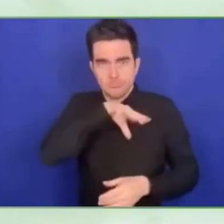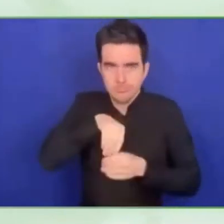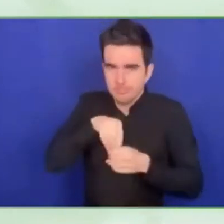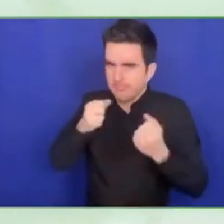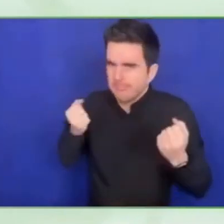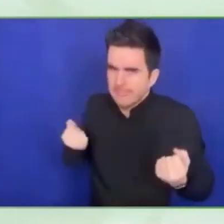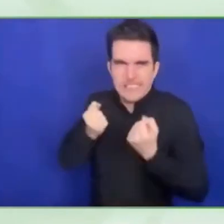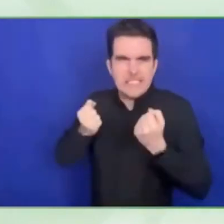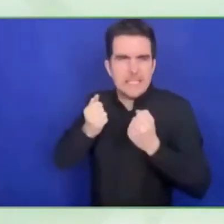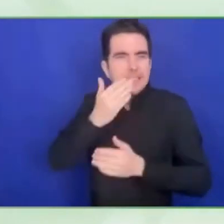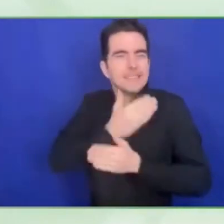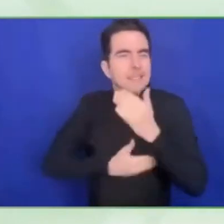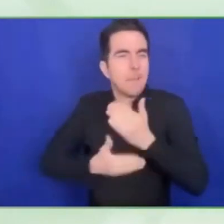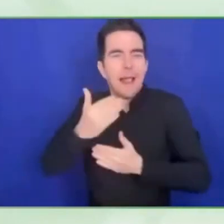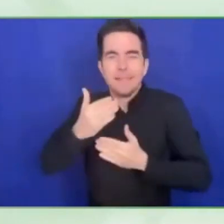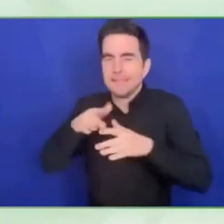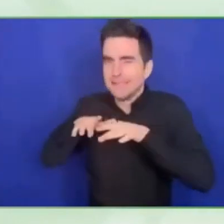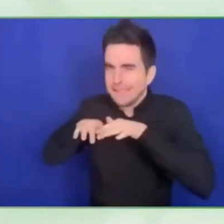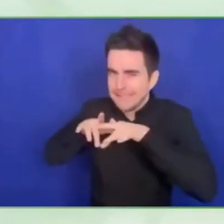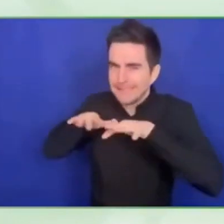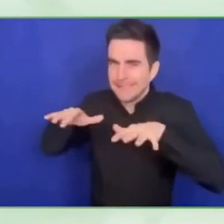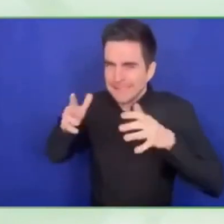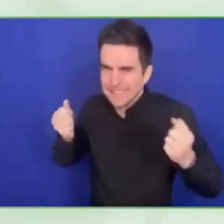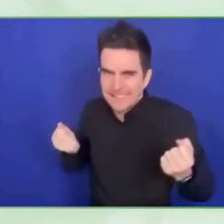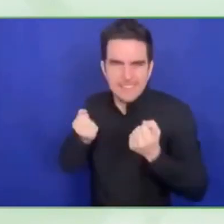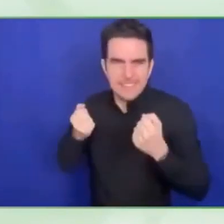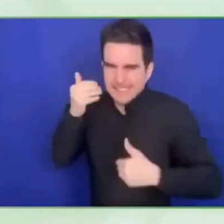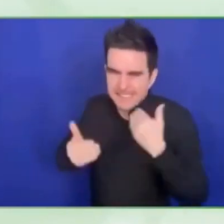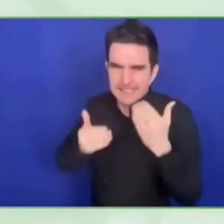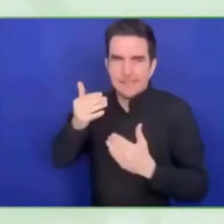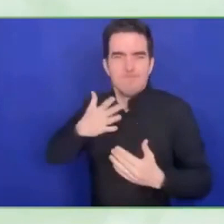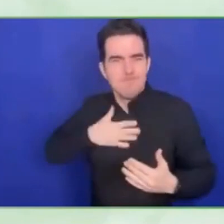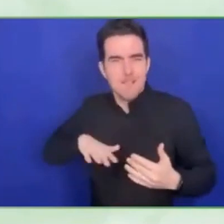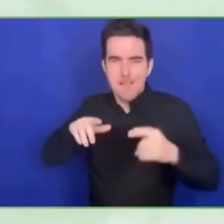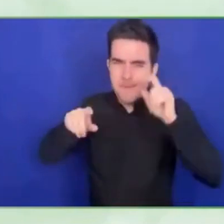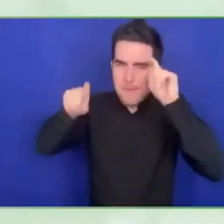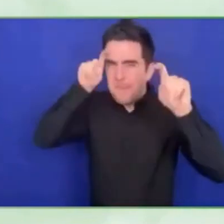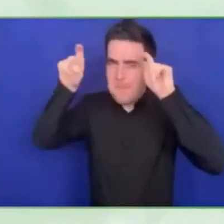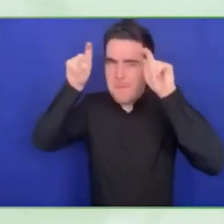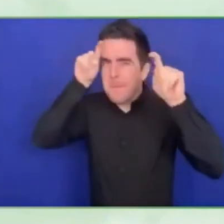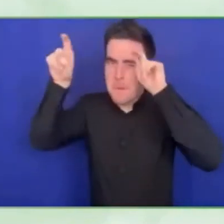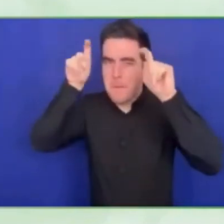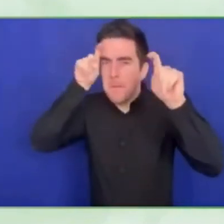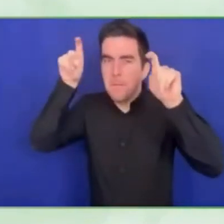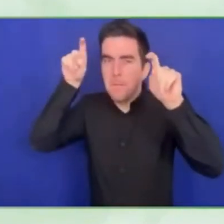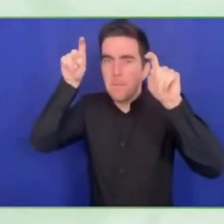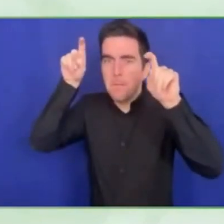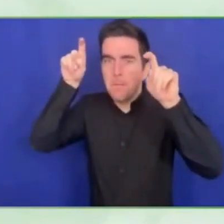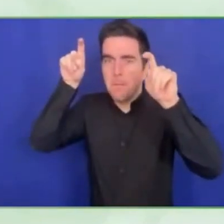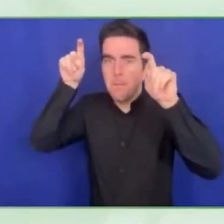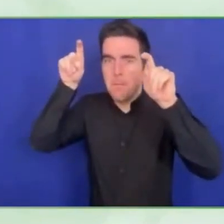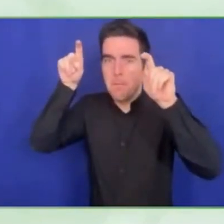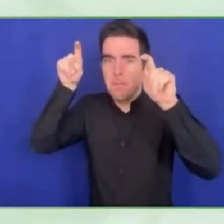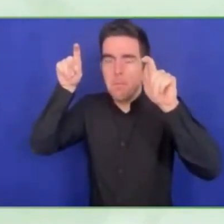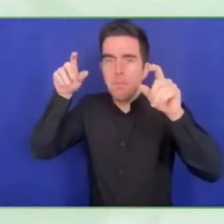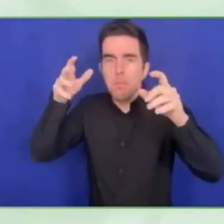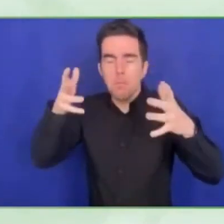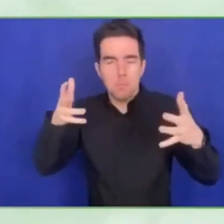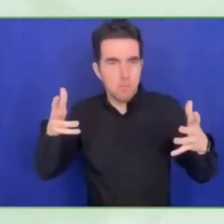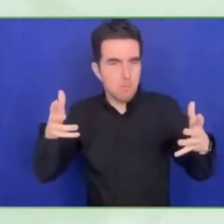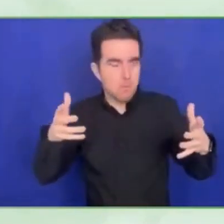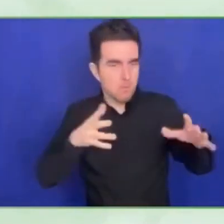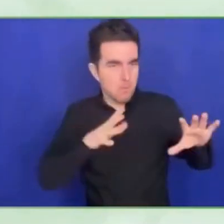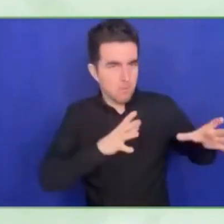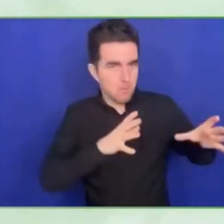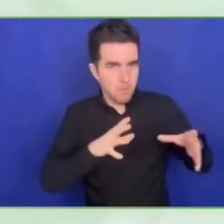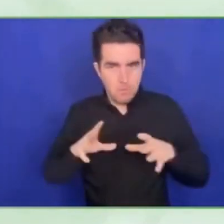of Africa's first assistive technology accelerator and we launched it in partnership. And this is the spirit